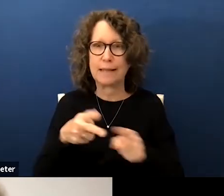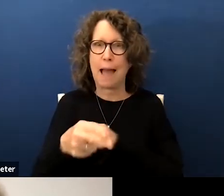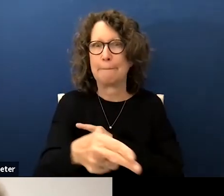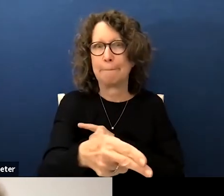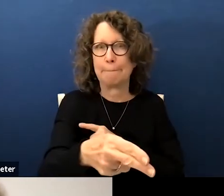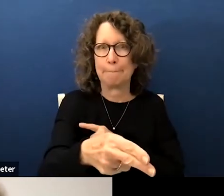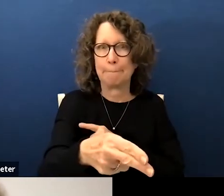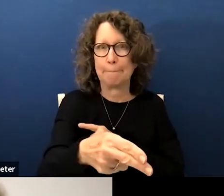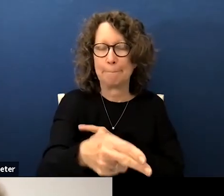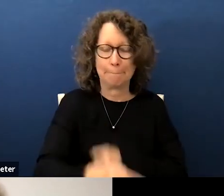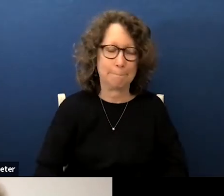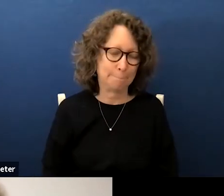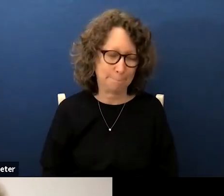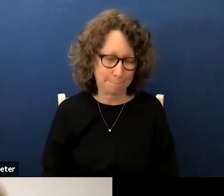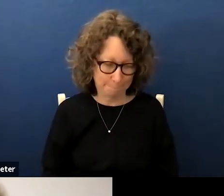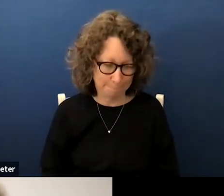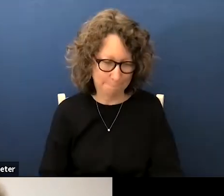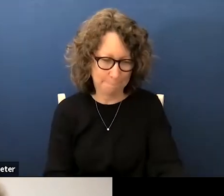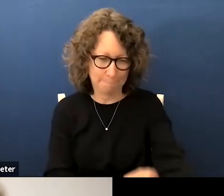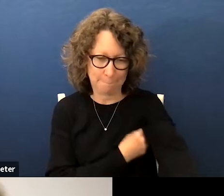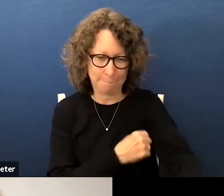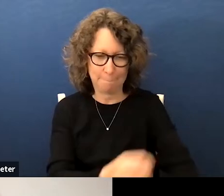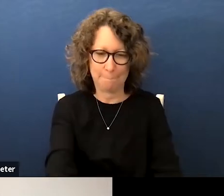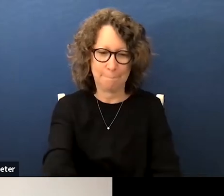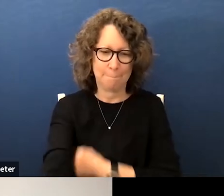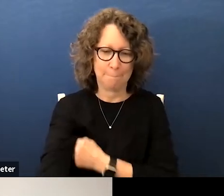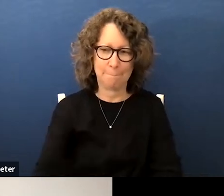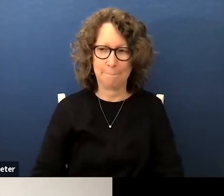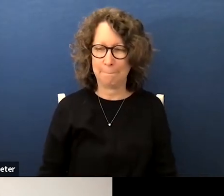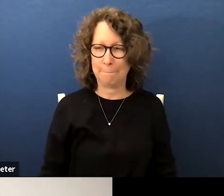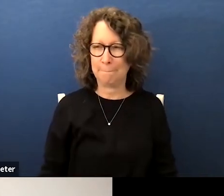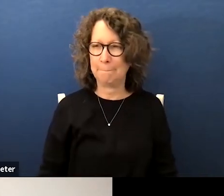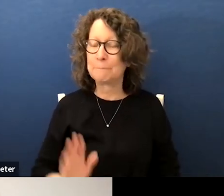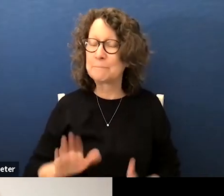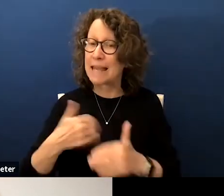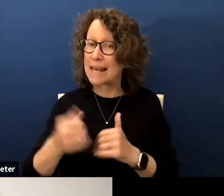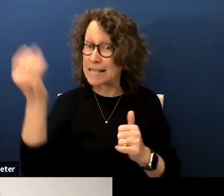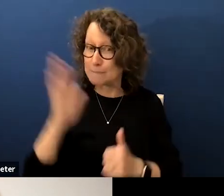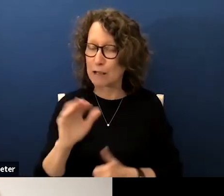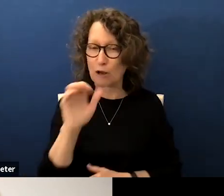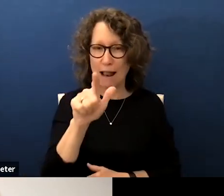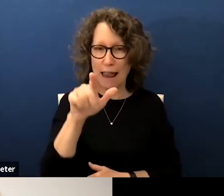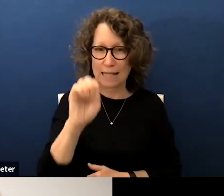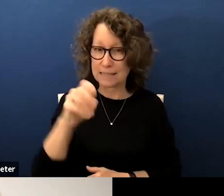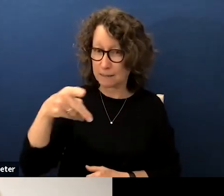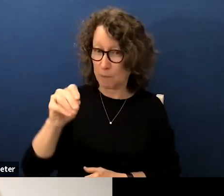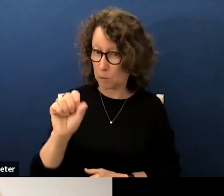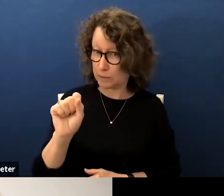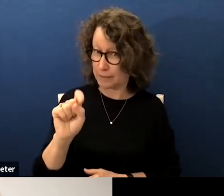choice next speaker is alice post